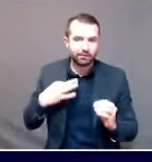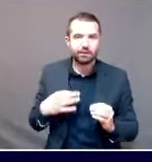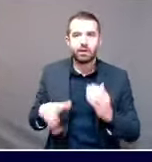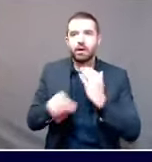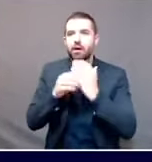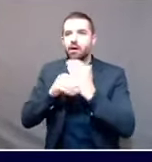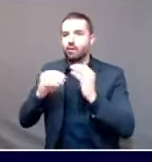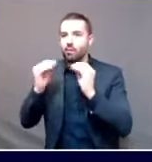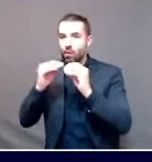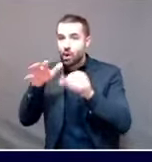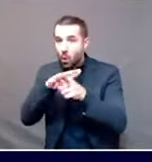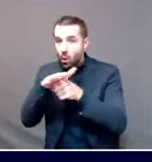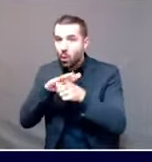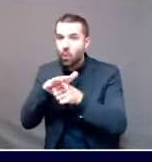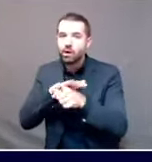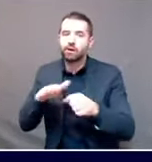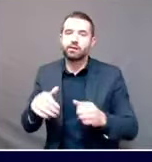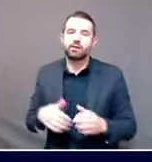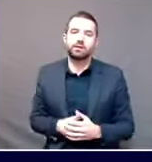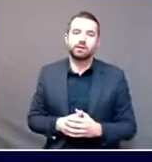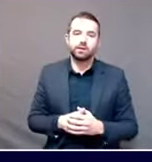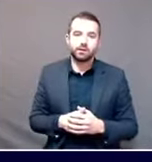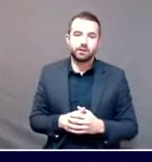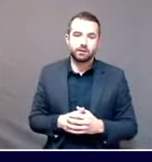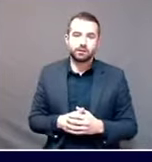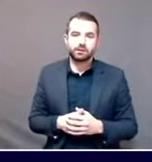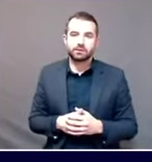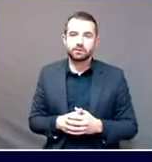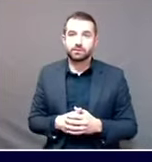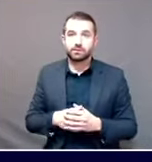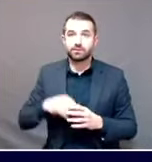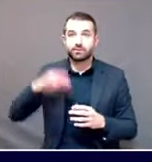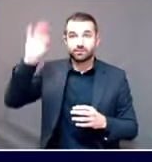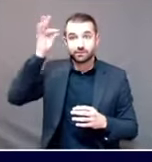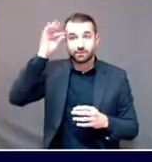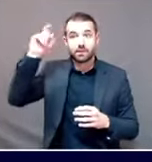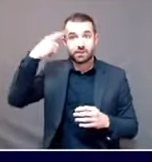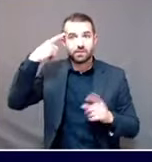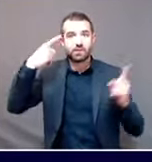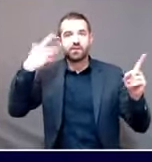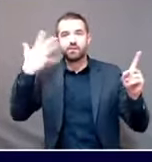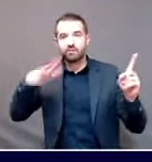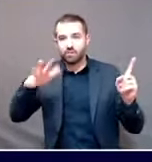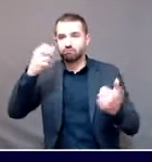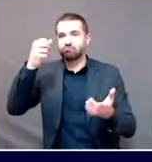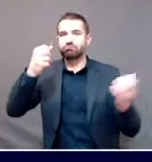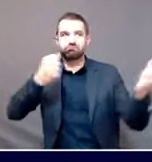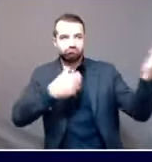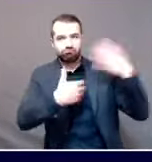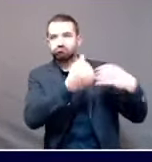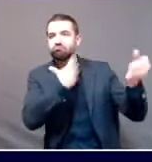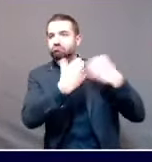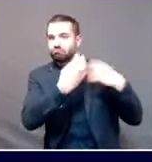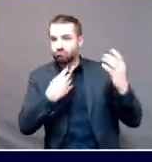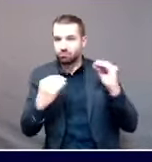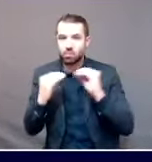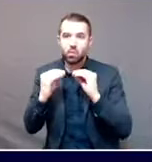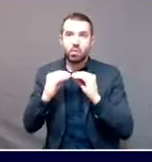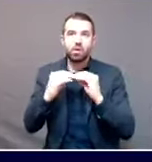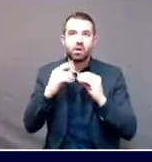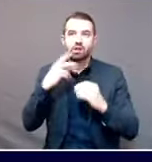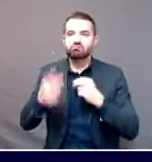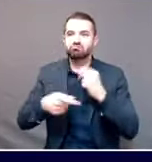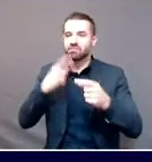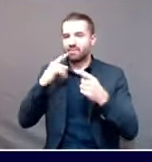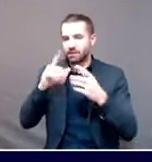horizon. The federal government had been providing us with Abbott IDNOW rapid test kits, for example, that's